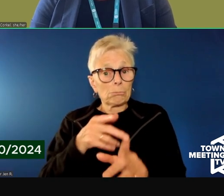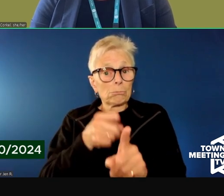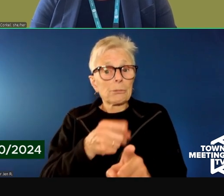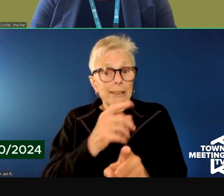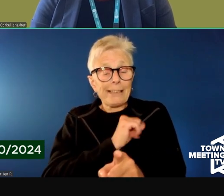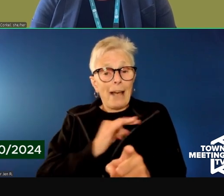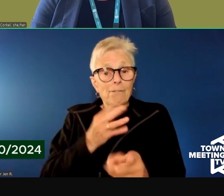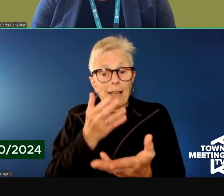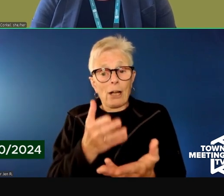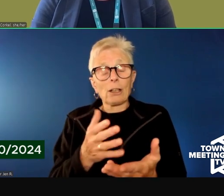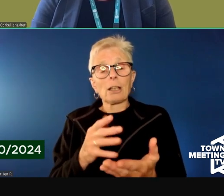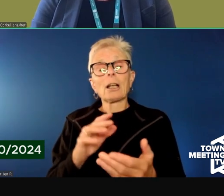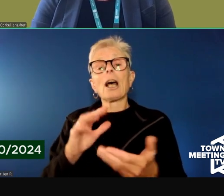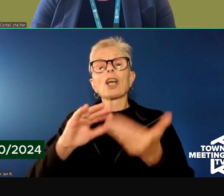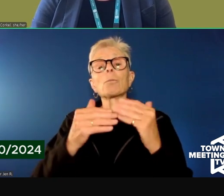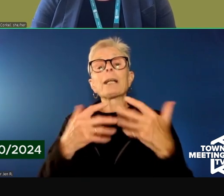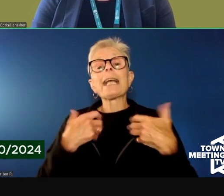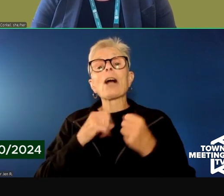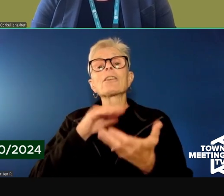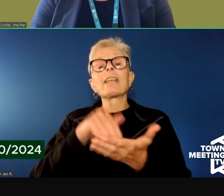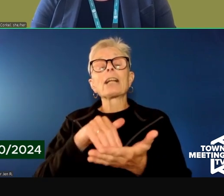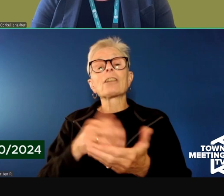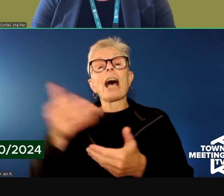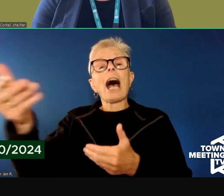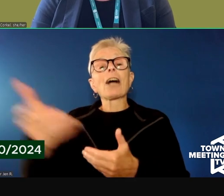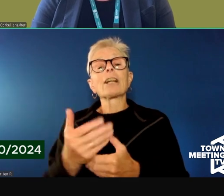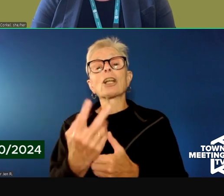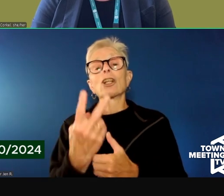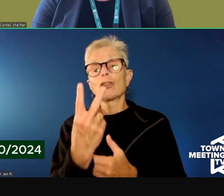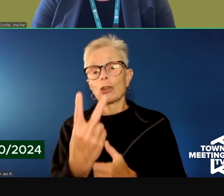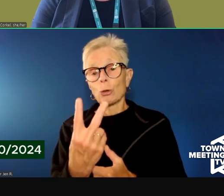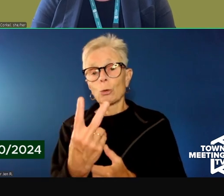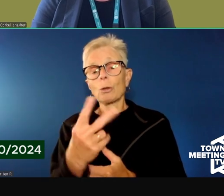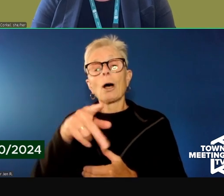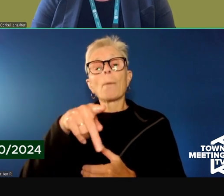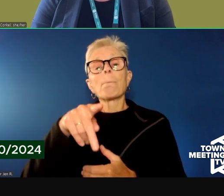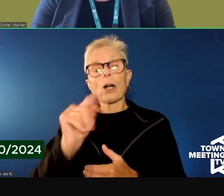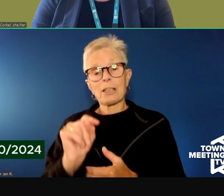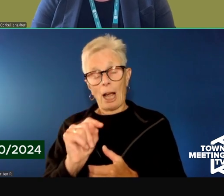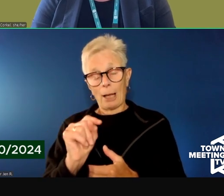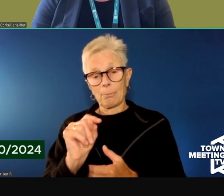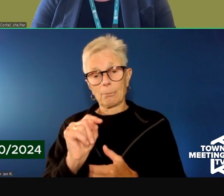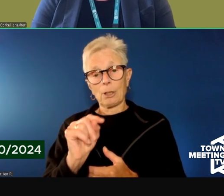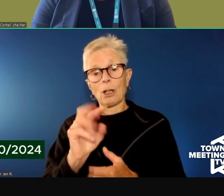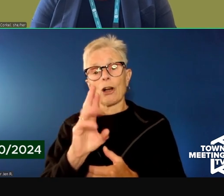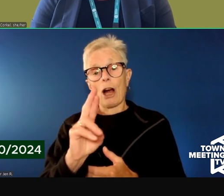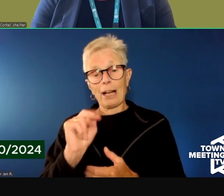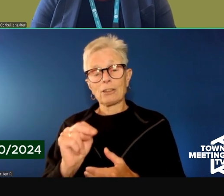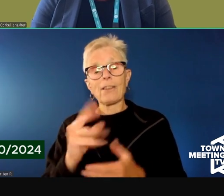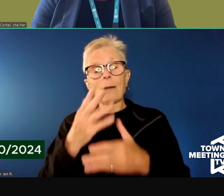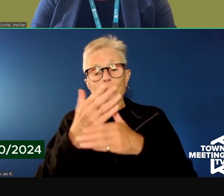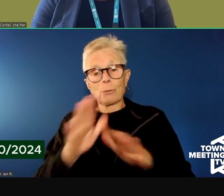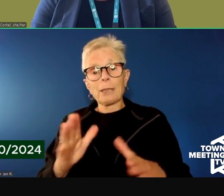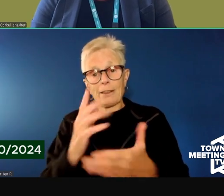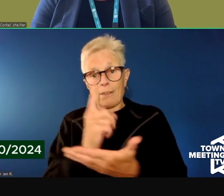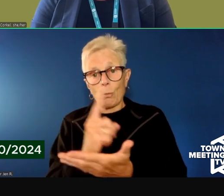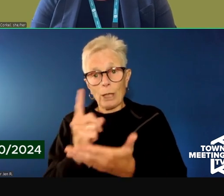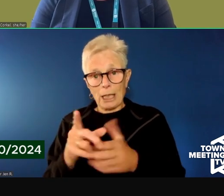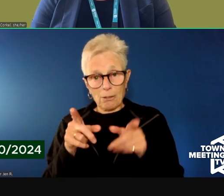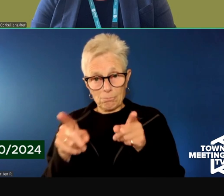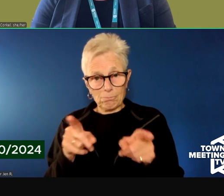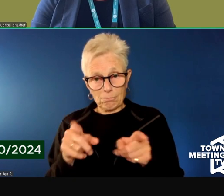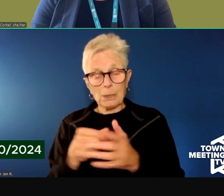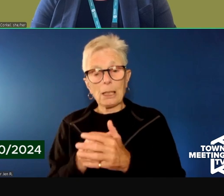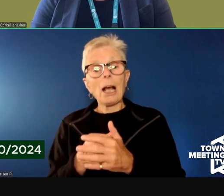Community health centers is hiring two part-time registered nurses to split the Monday through Friday week. They will be able to